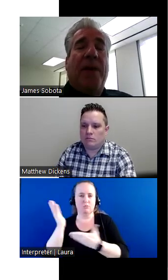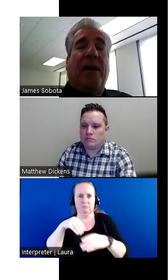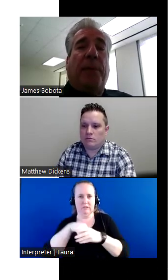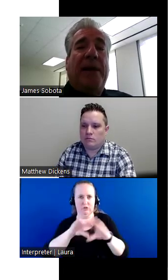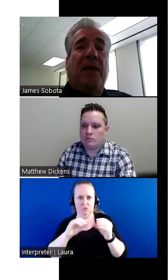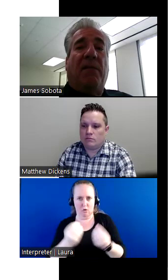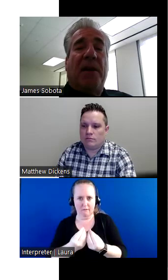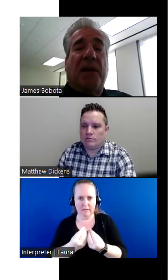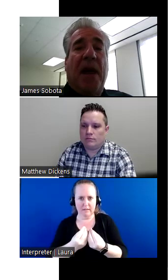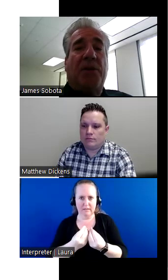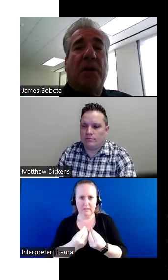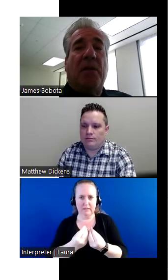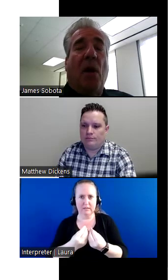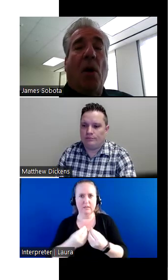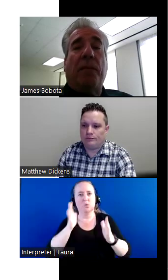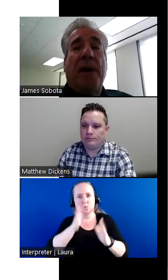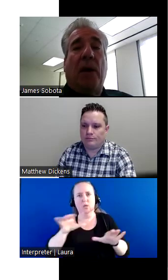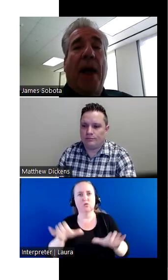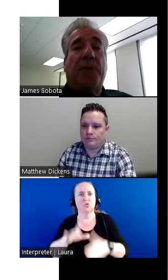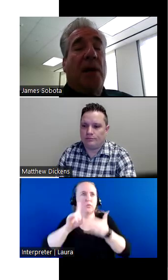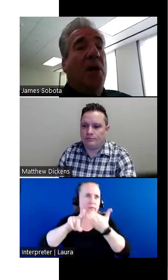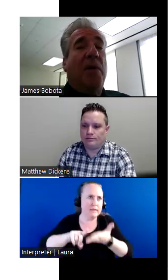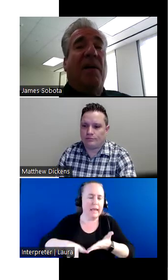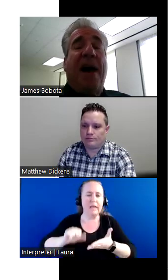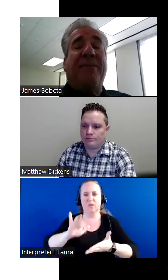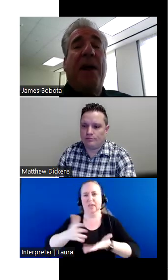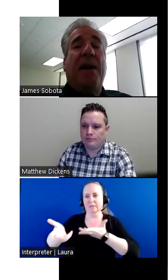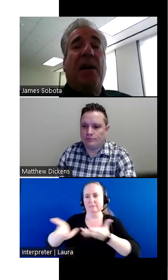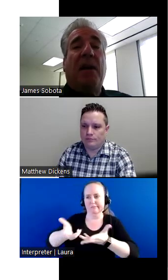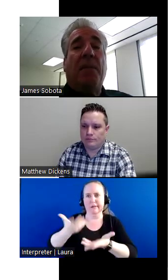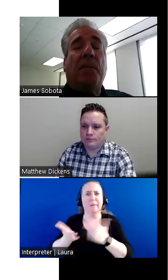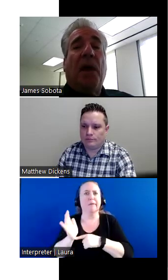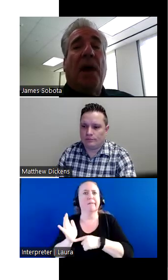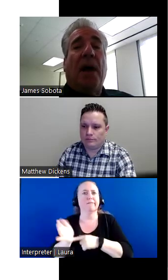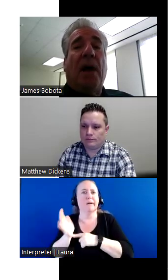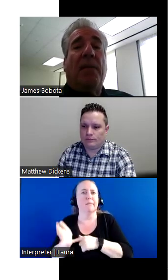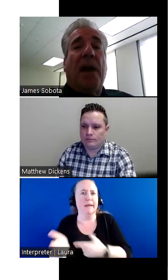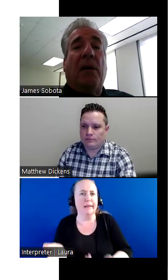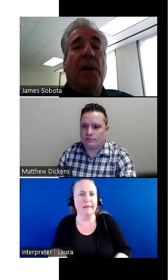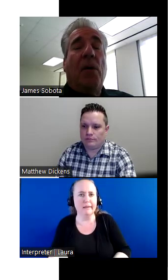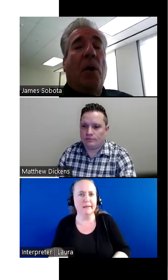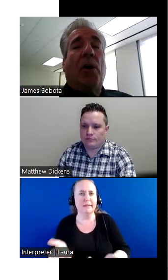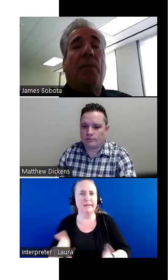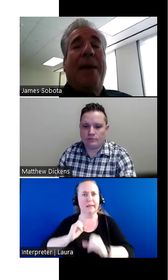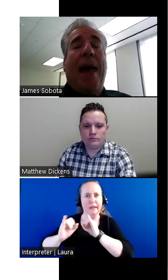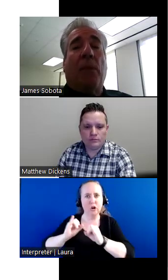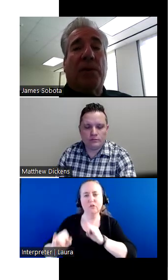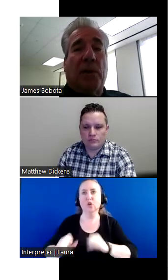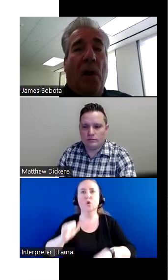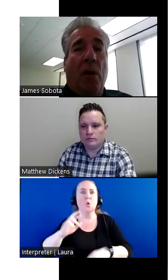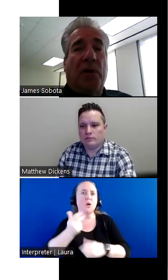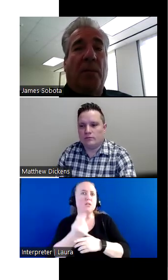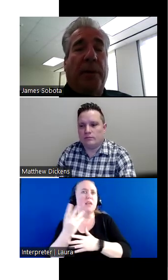and we complete the investigation or the interaction. It could be a five minute, uh, interview, or it could be